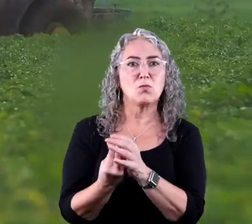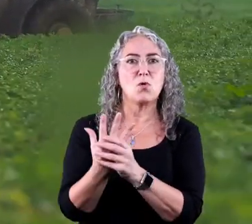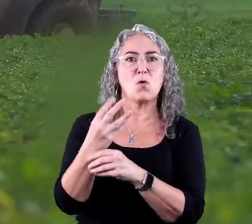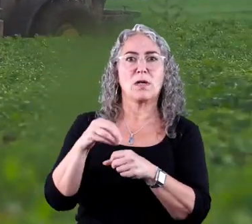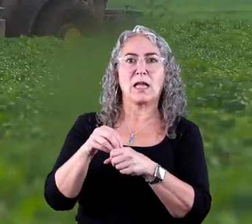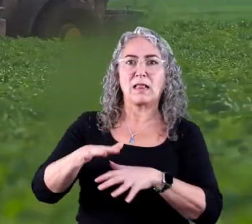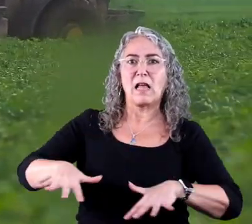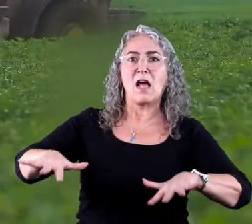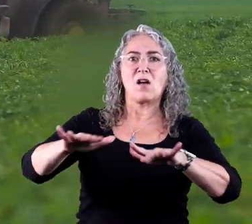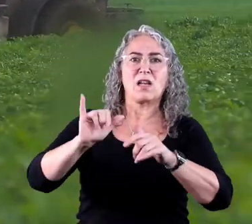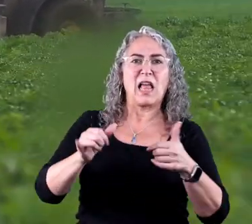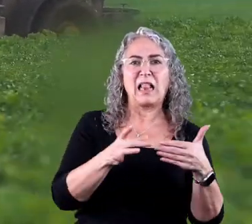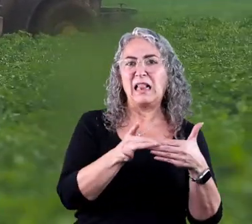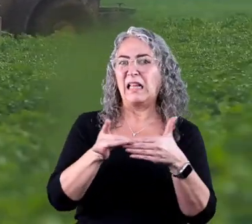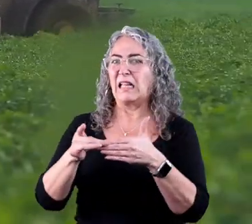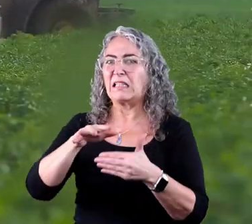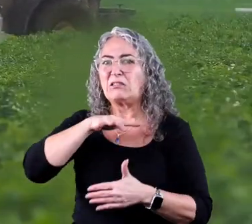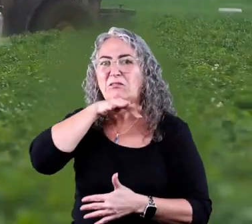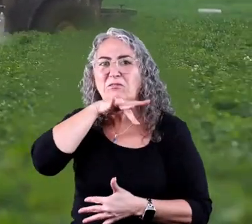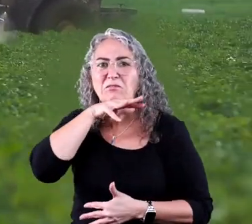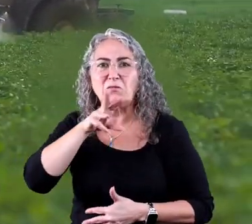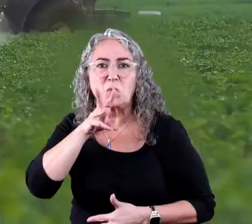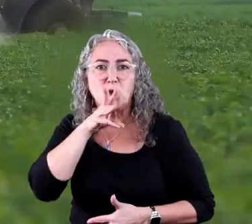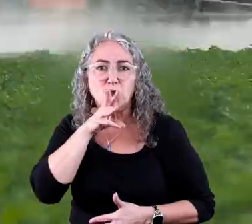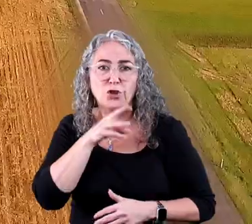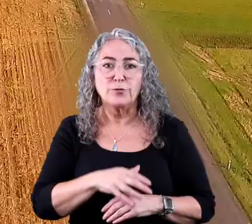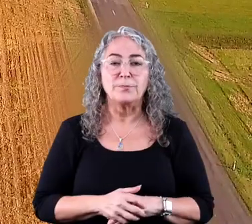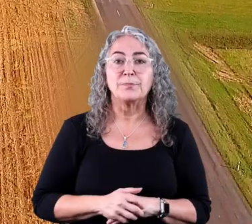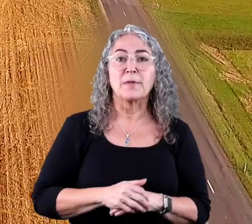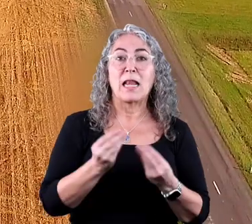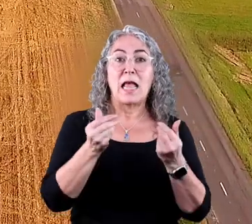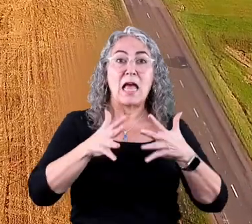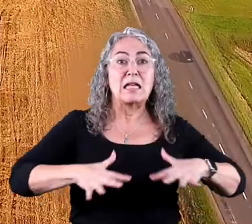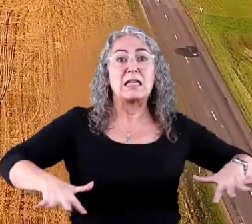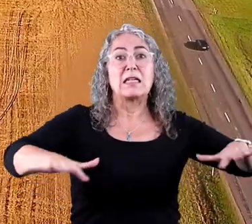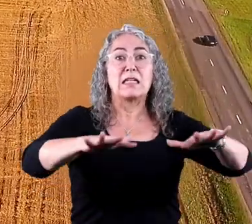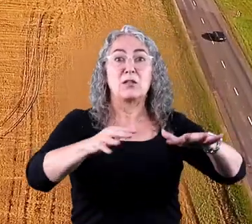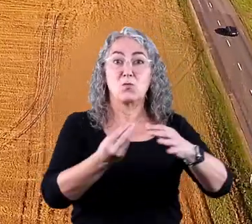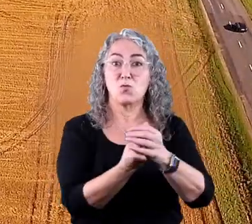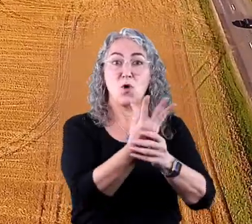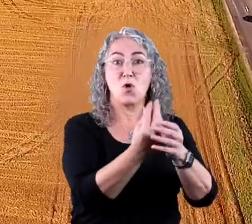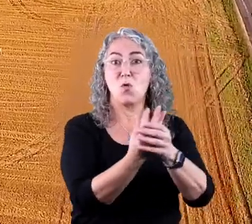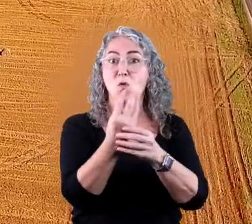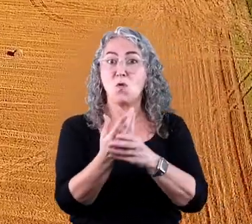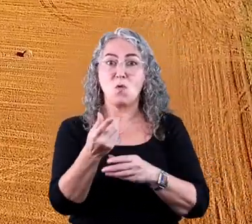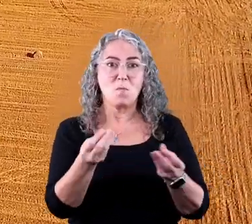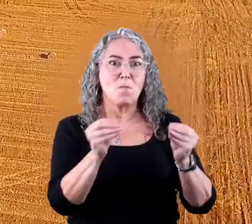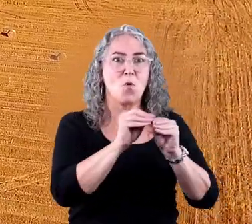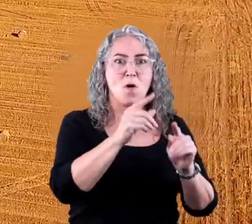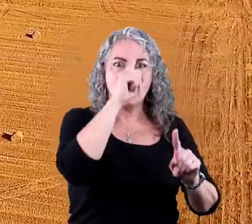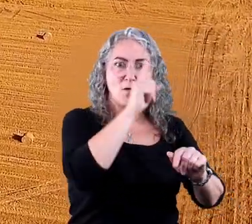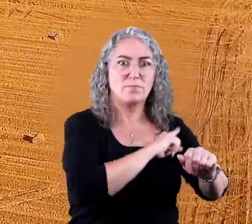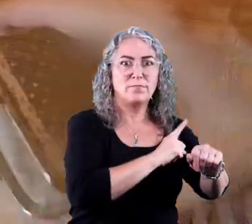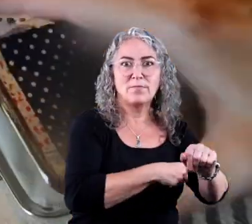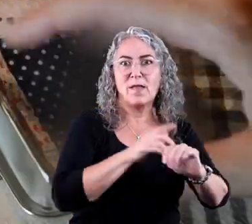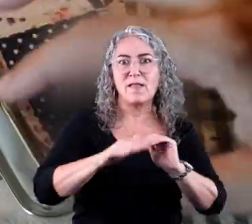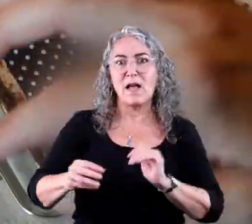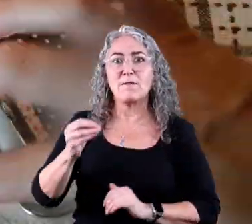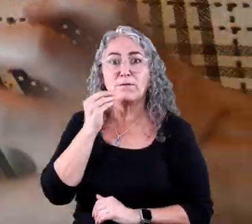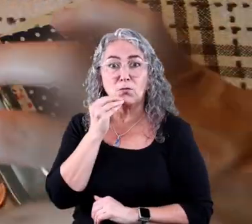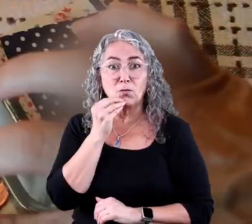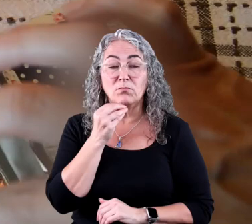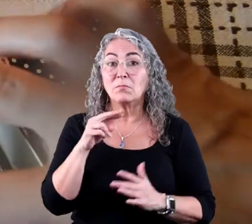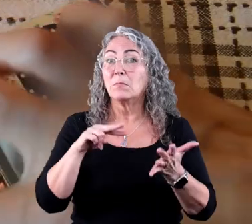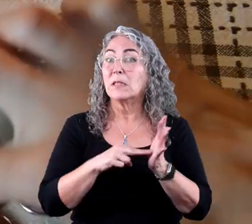to grow these crops may lead to water pollution. If land is used to grow food for energy instead of for eating, a